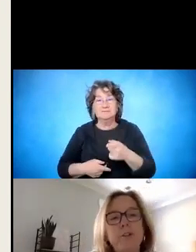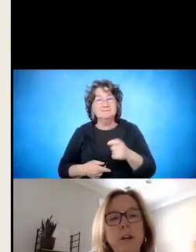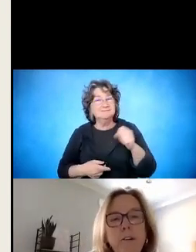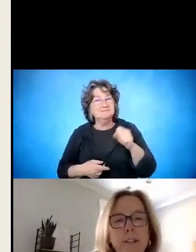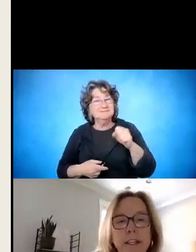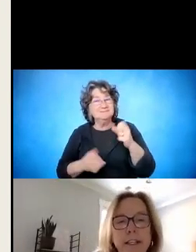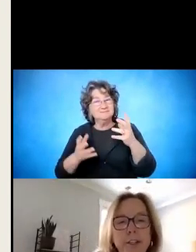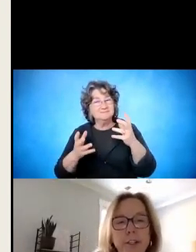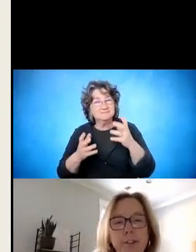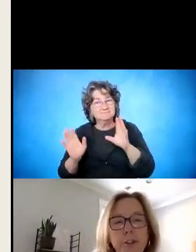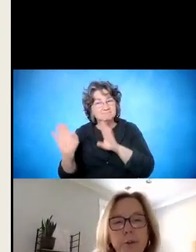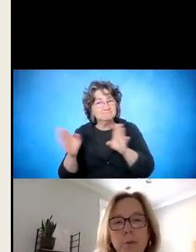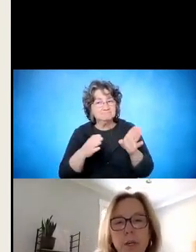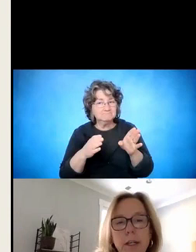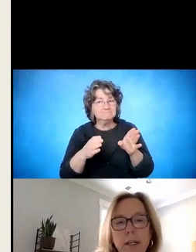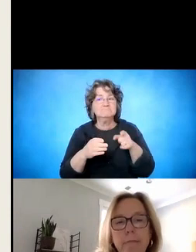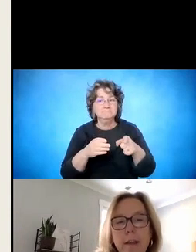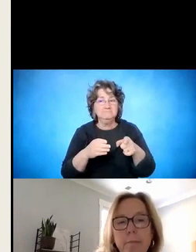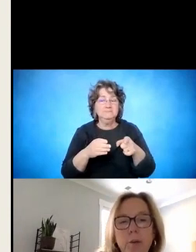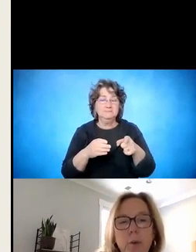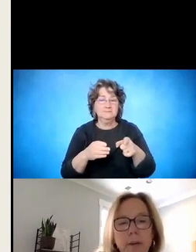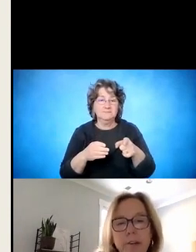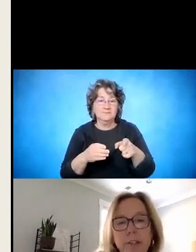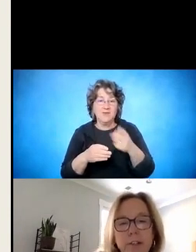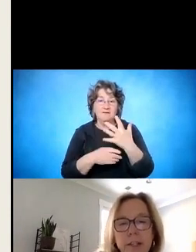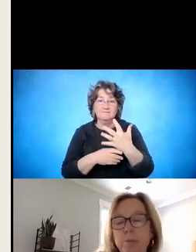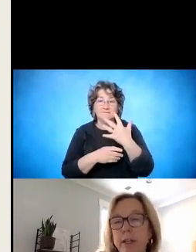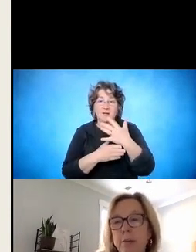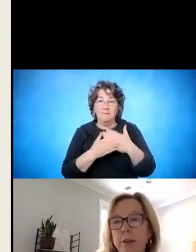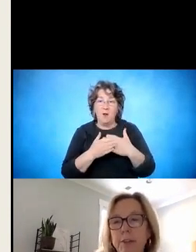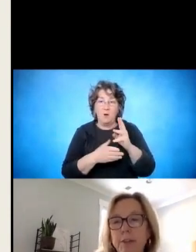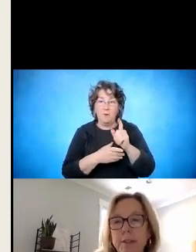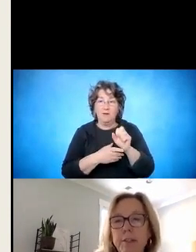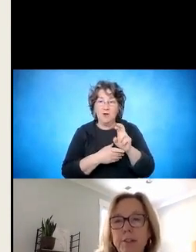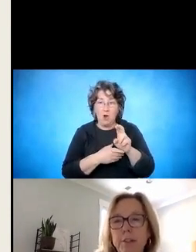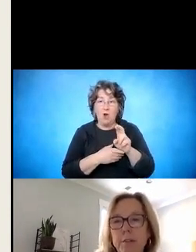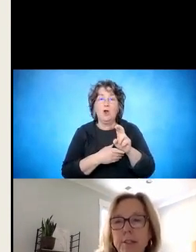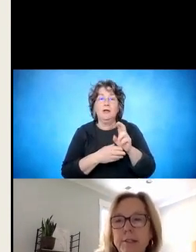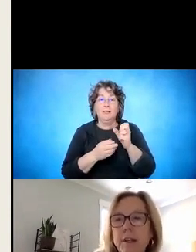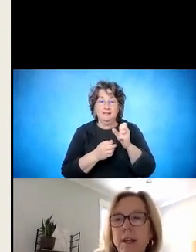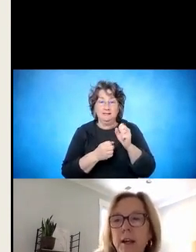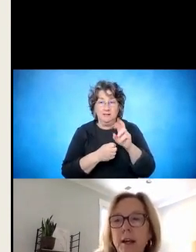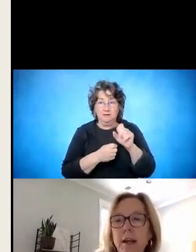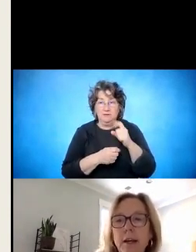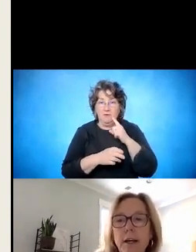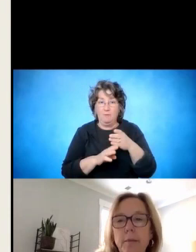just wanted to draw your attention to a five-part webinar series on pre-employment transition services.